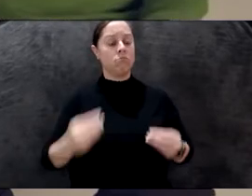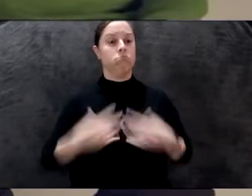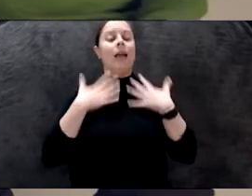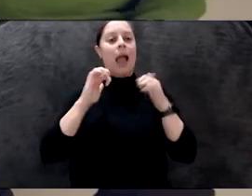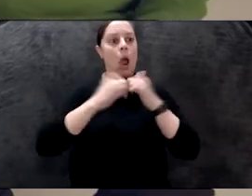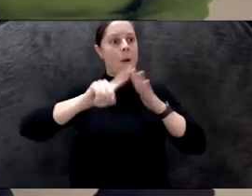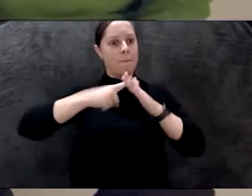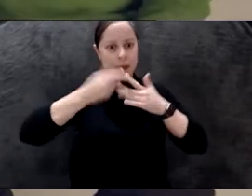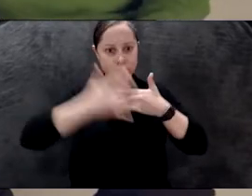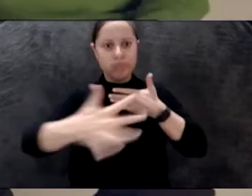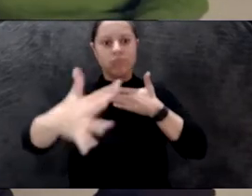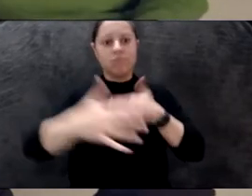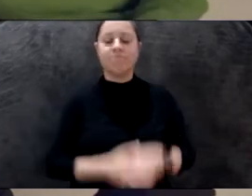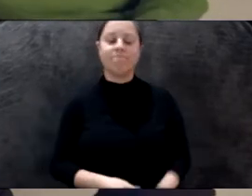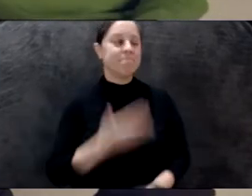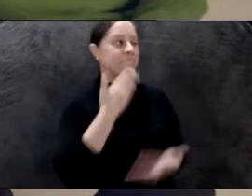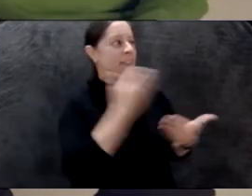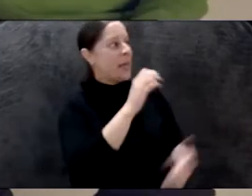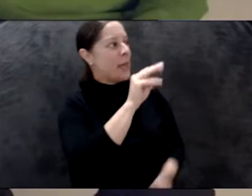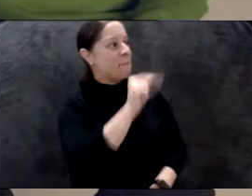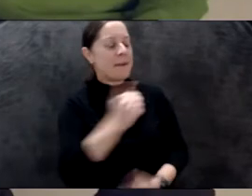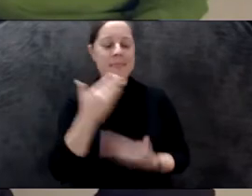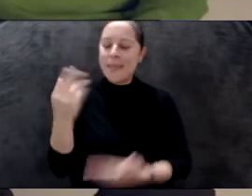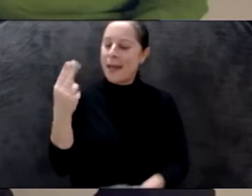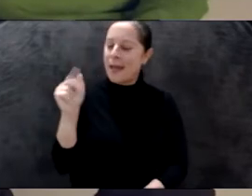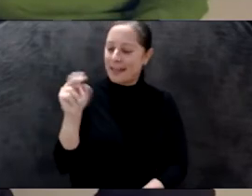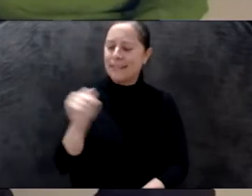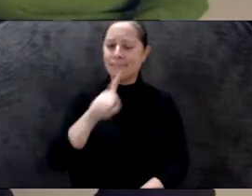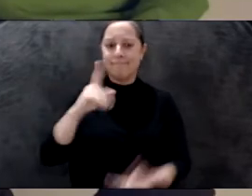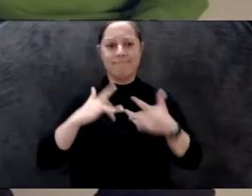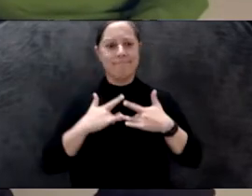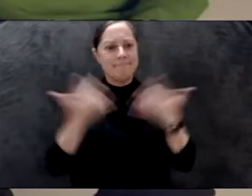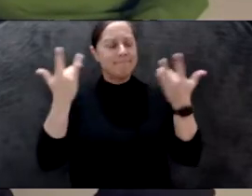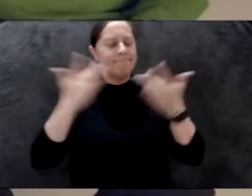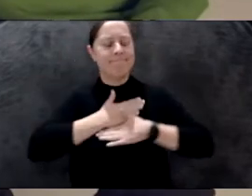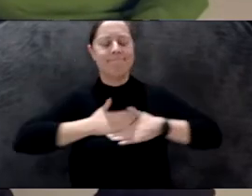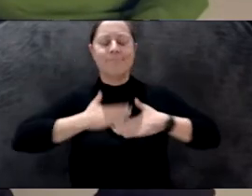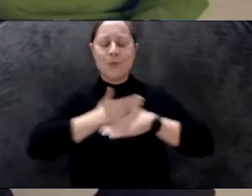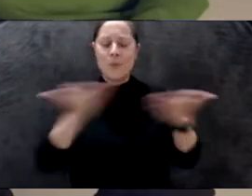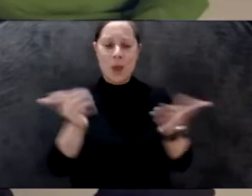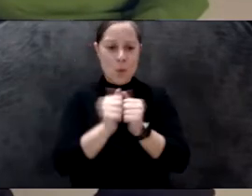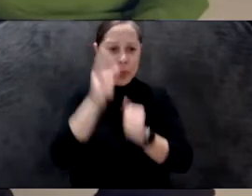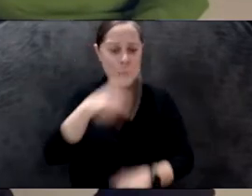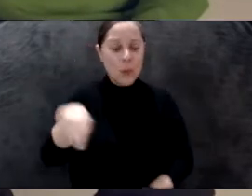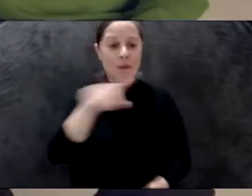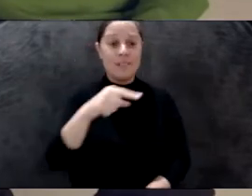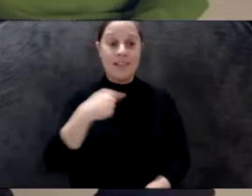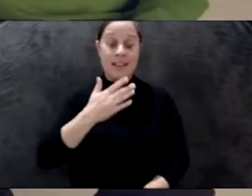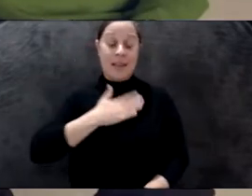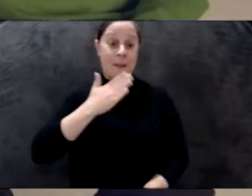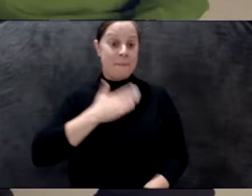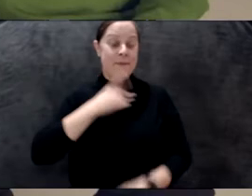Thank you, Emma. Thank you, Hans. It's a big pleasure to be here with all of you. And I'm so happy about exhibition